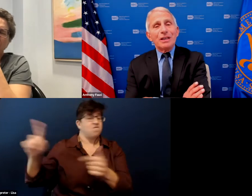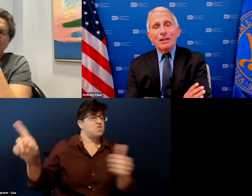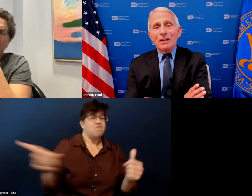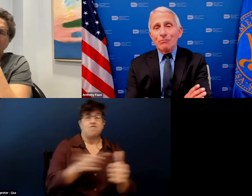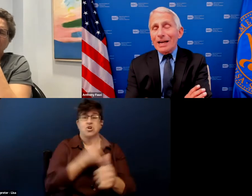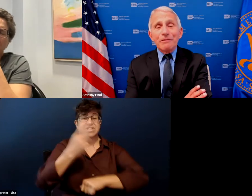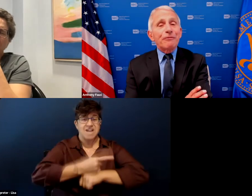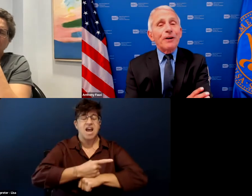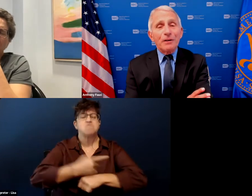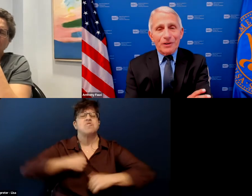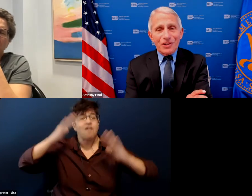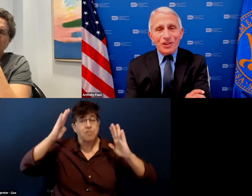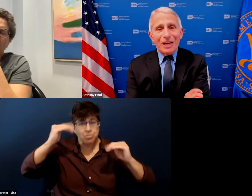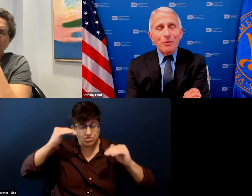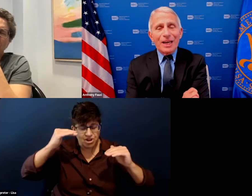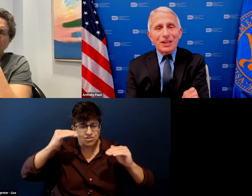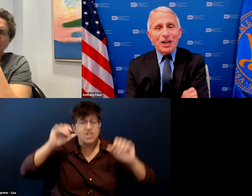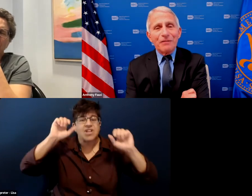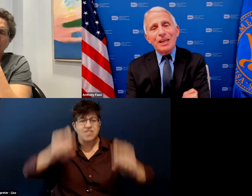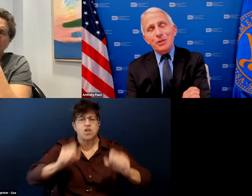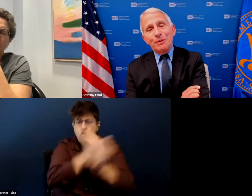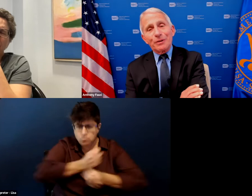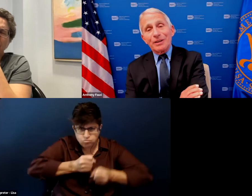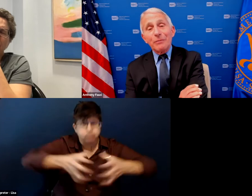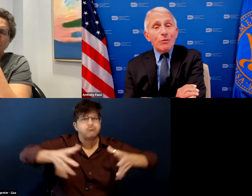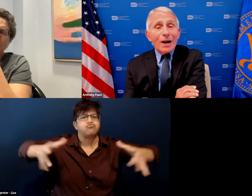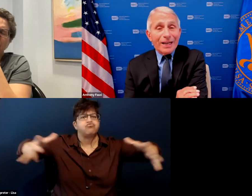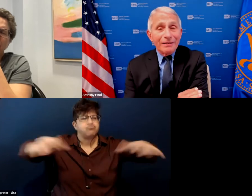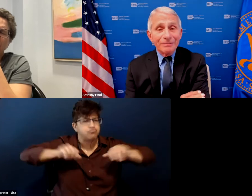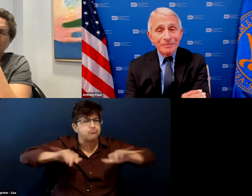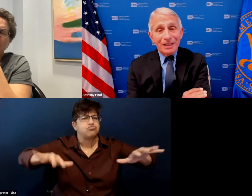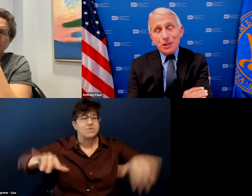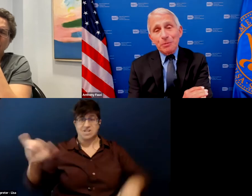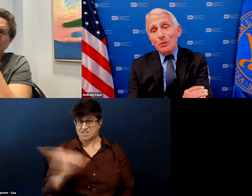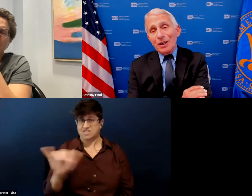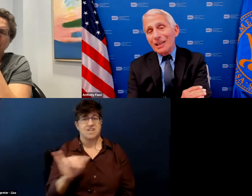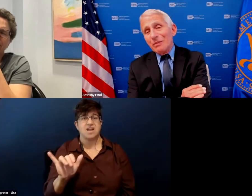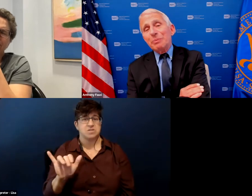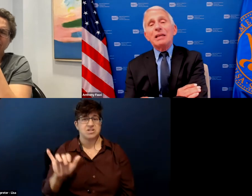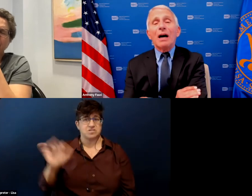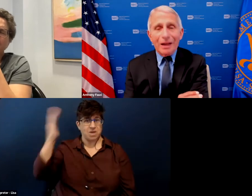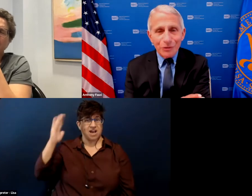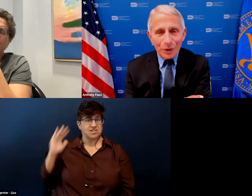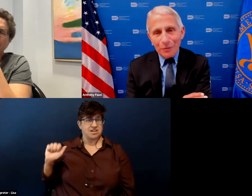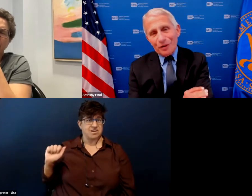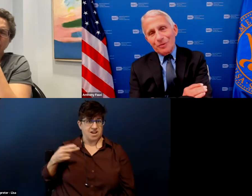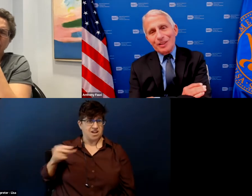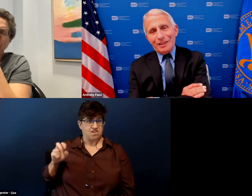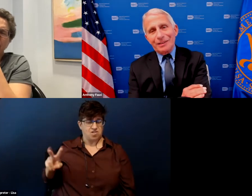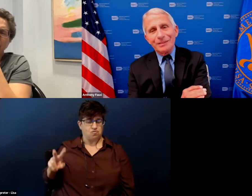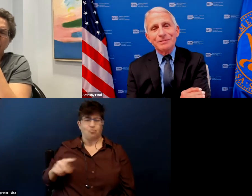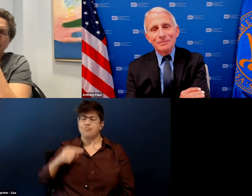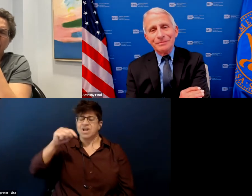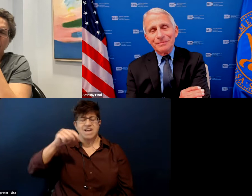right in front of us the same way hiv exploded and we were right it exploded even beyond what i would have